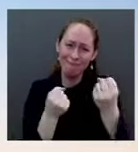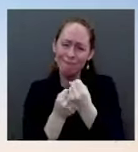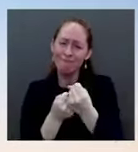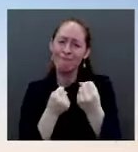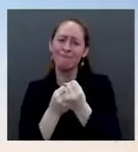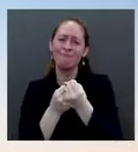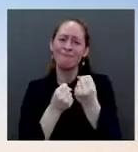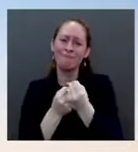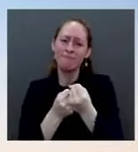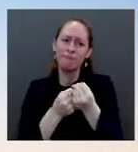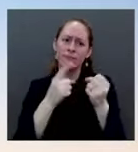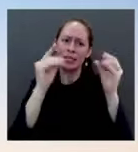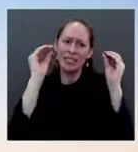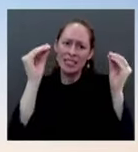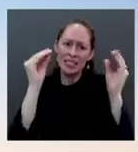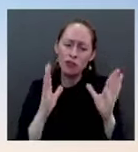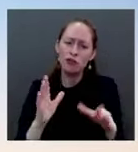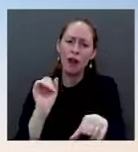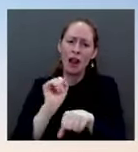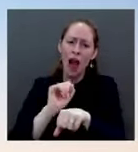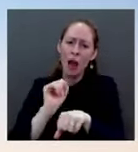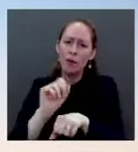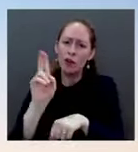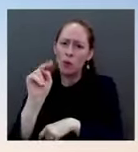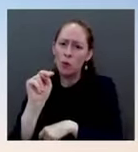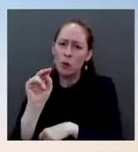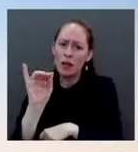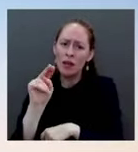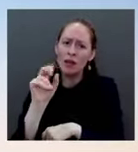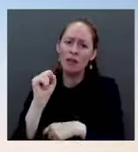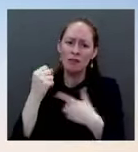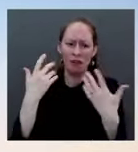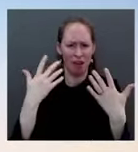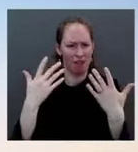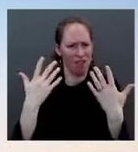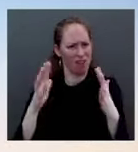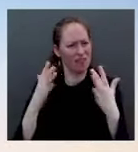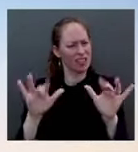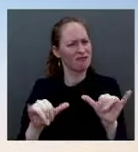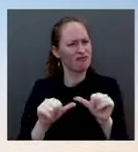continue to make the case for schools to be open. Another question, please, on religious freedom. Does President Biden women maybe take